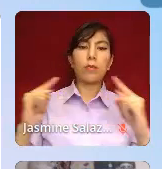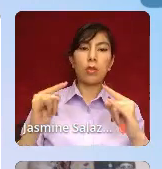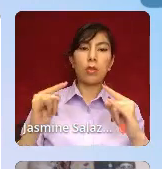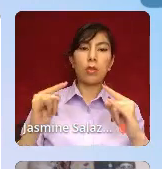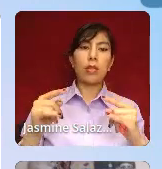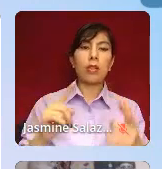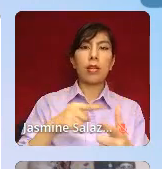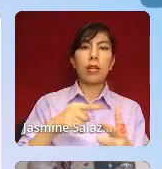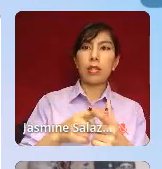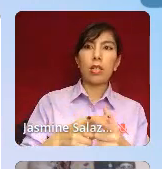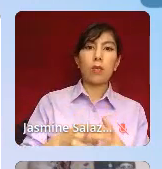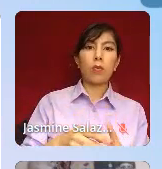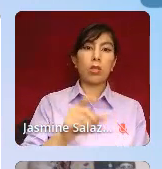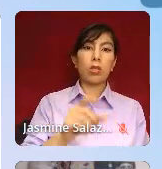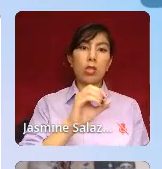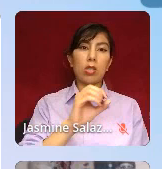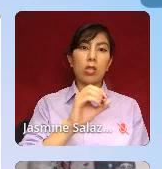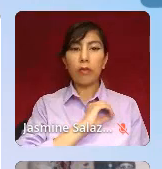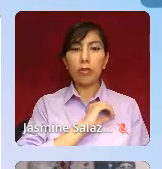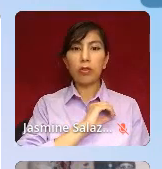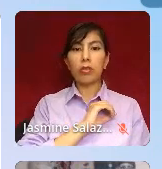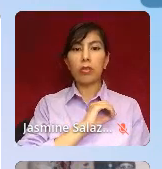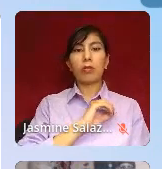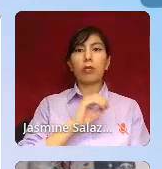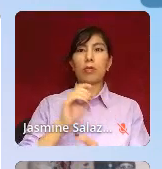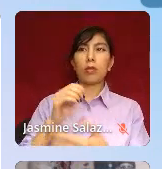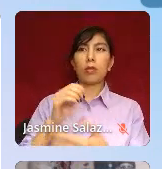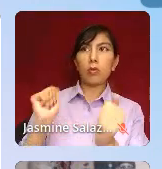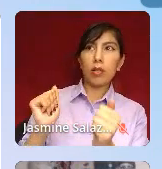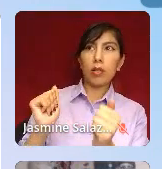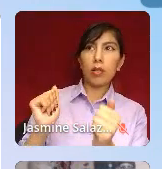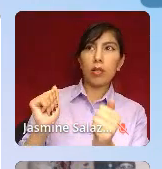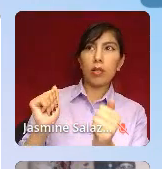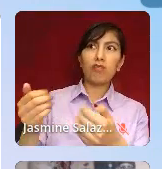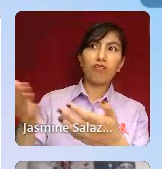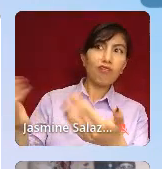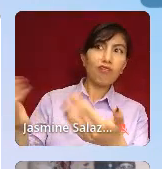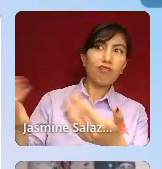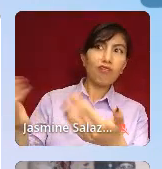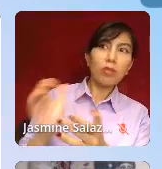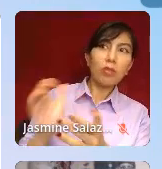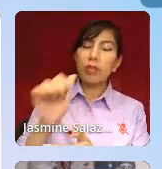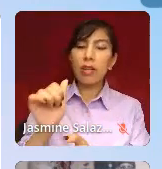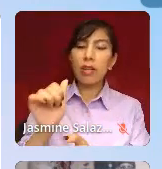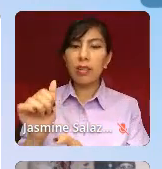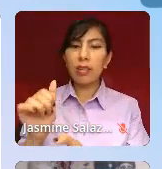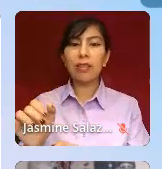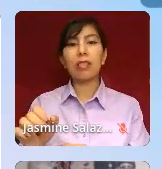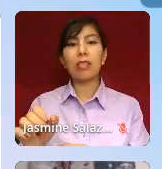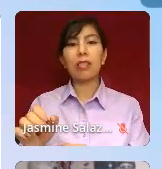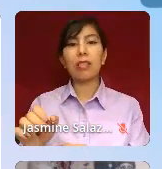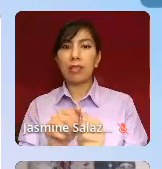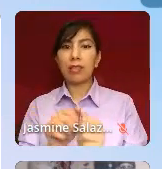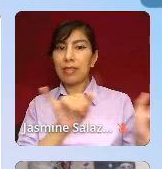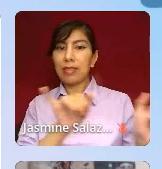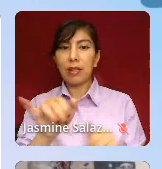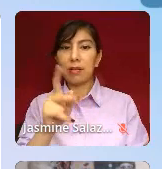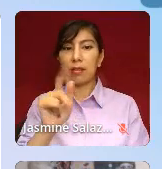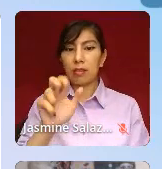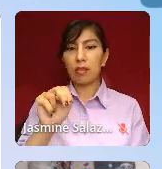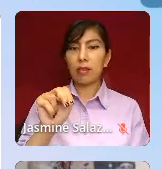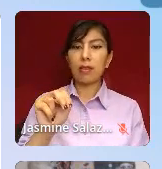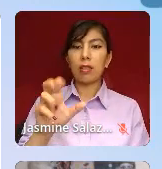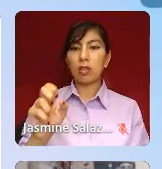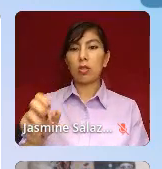back to safety, whose name is also Kevin. So Kevin Briggs and Kevin Berthia. And Kevin says, listen and not with an agenda.